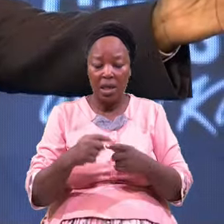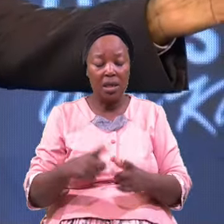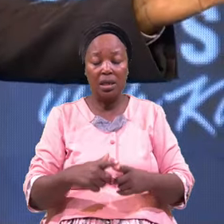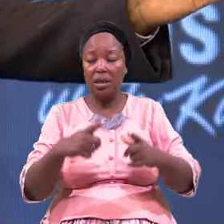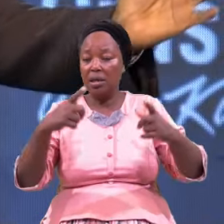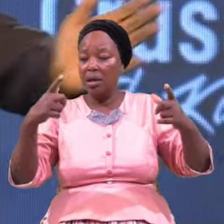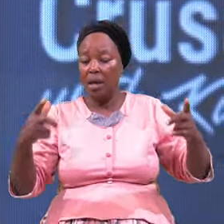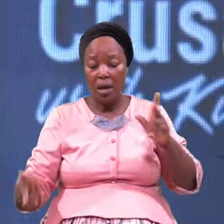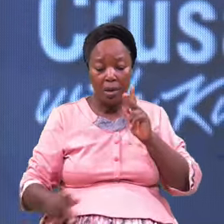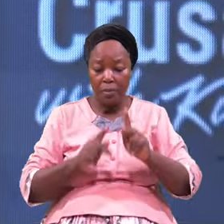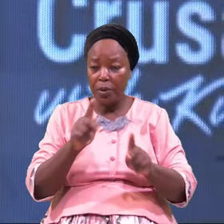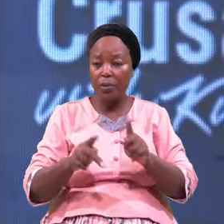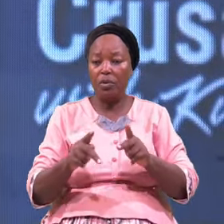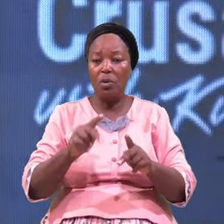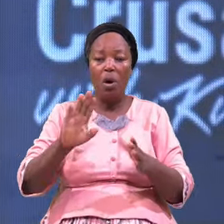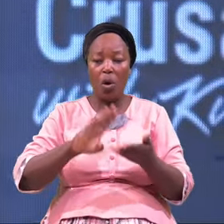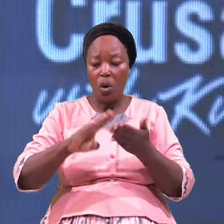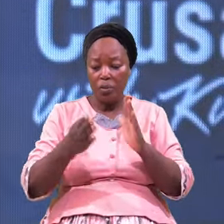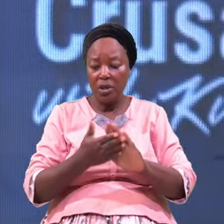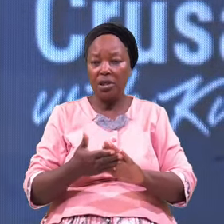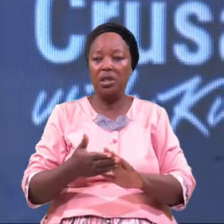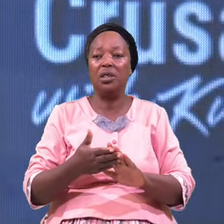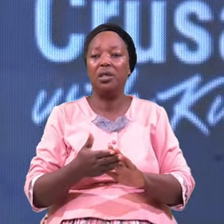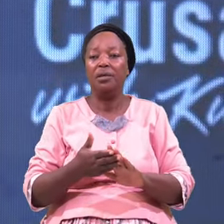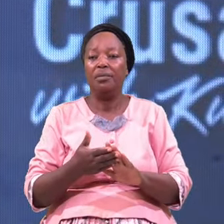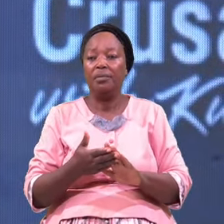People Community Following After Him